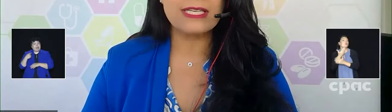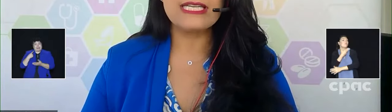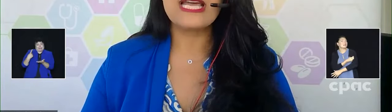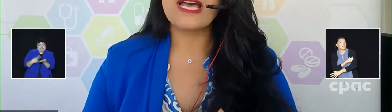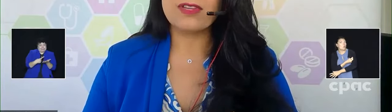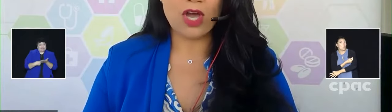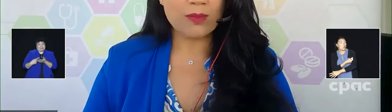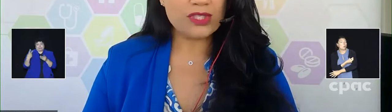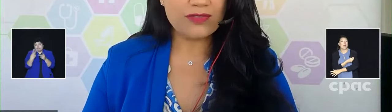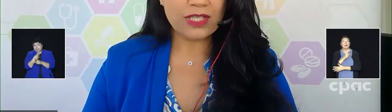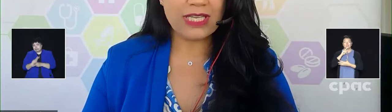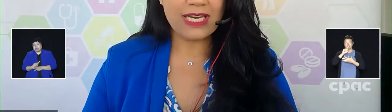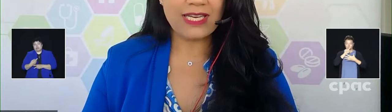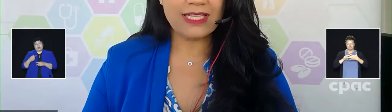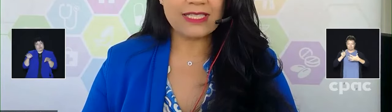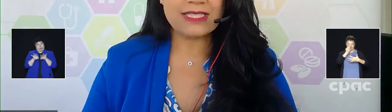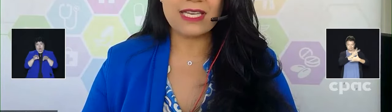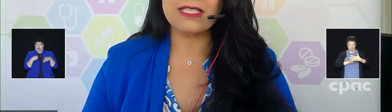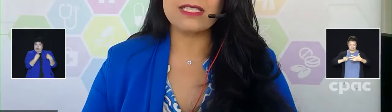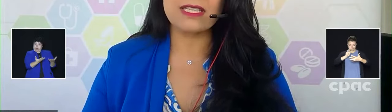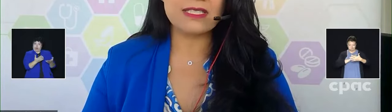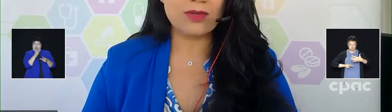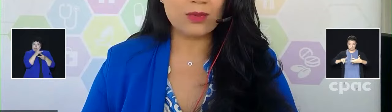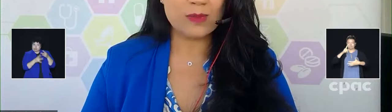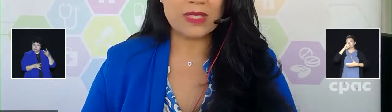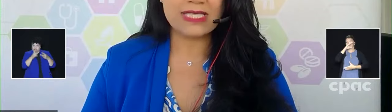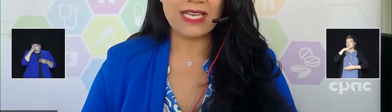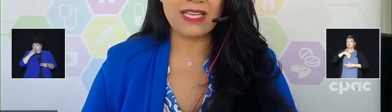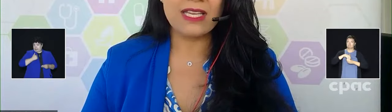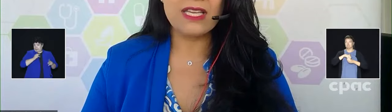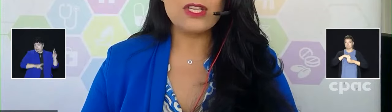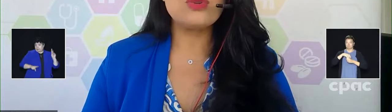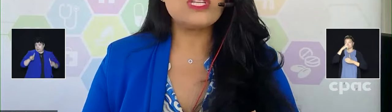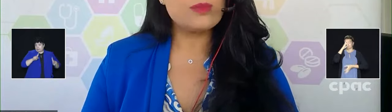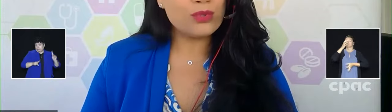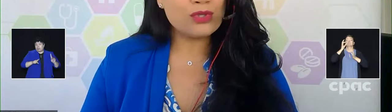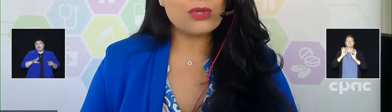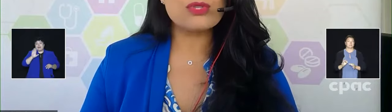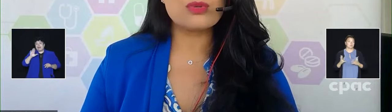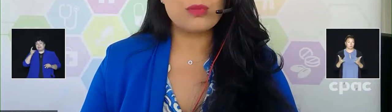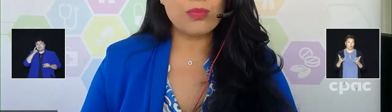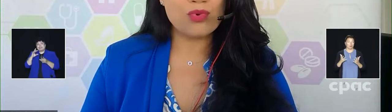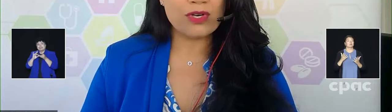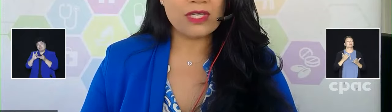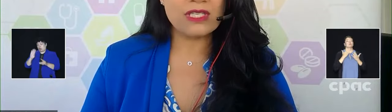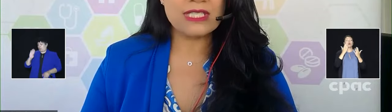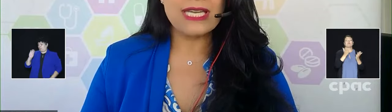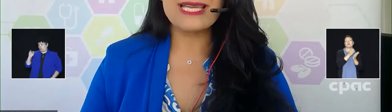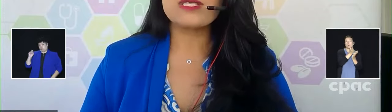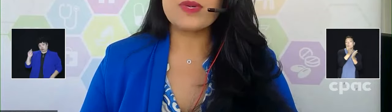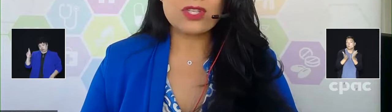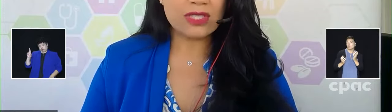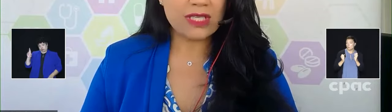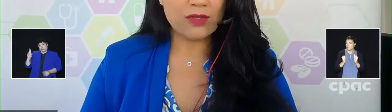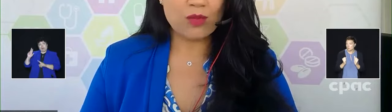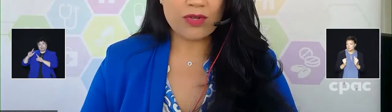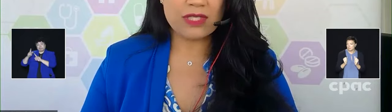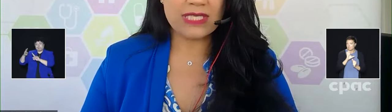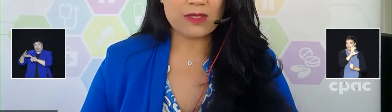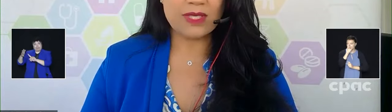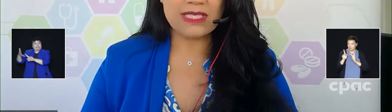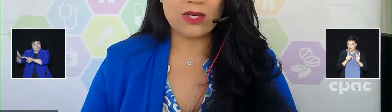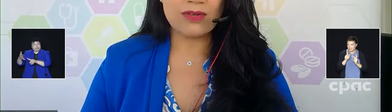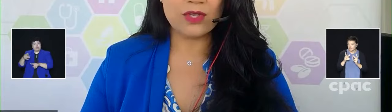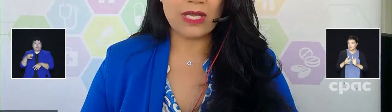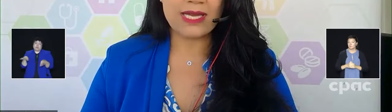based on having options for Canadians and as everyone has been saying, you know, these booster doses are important, especially if you're